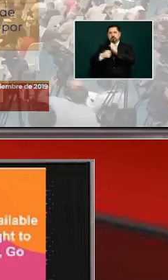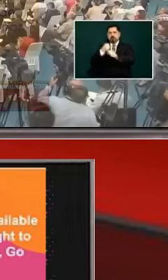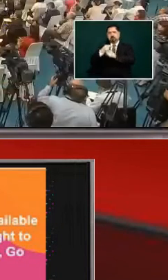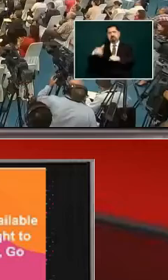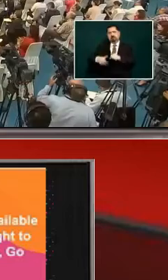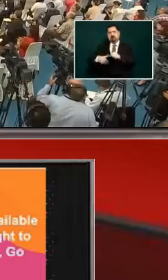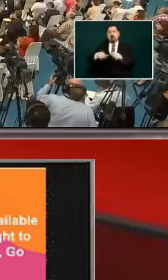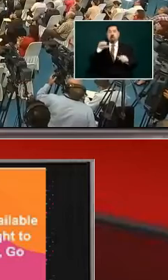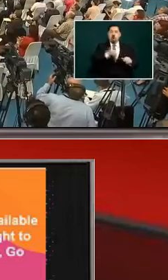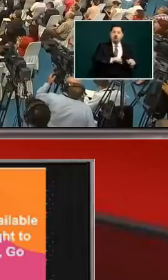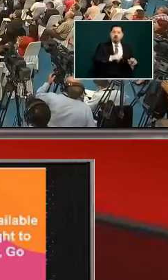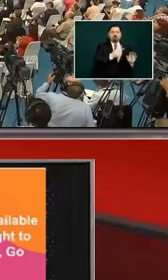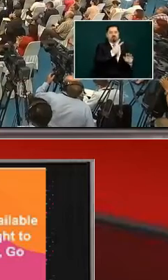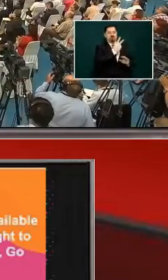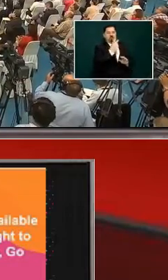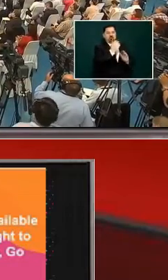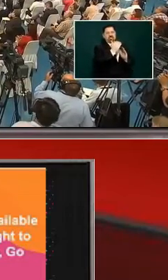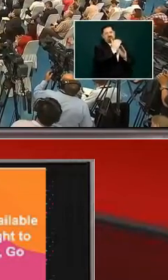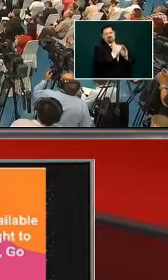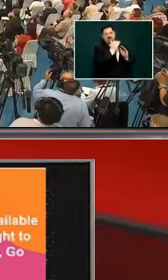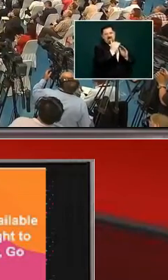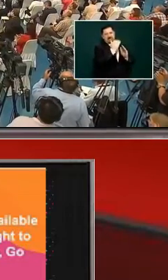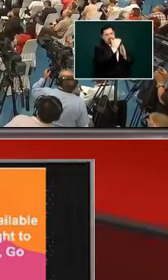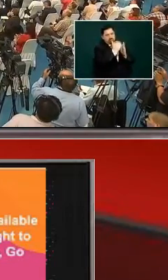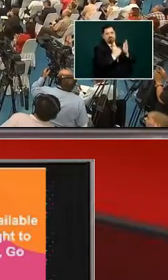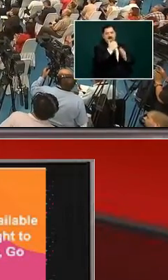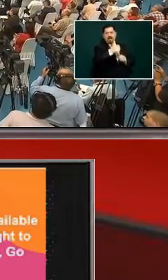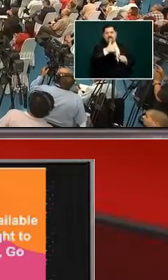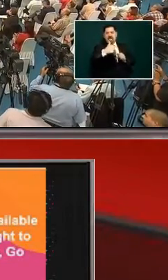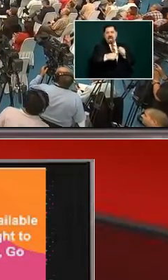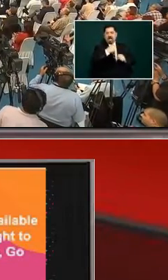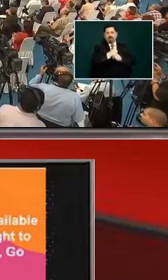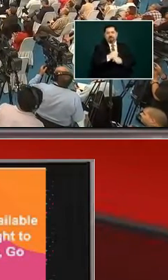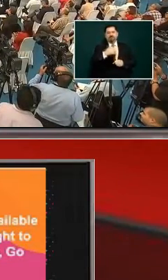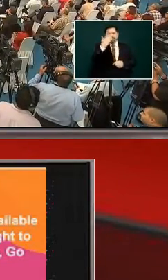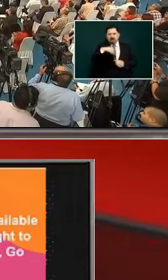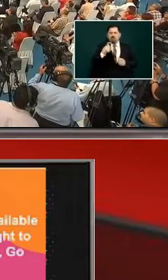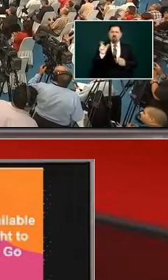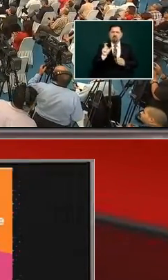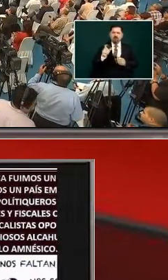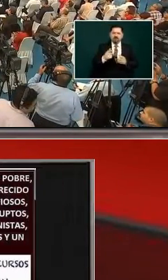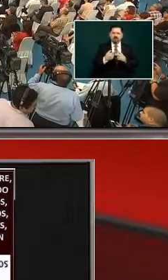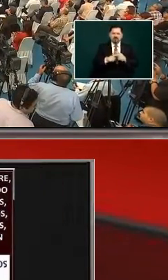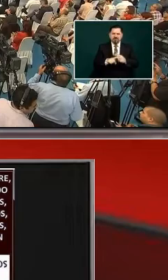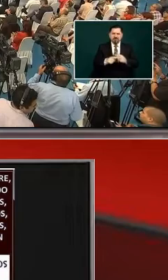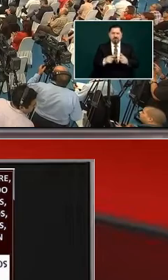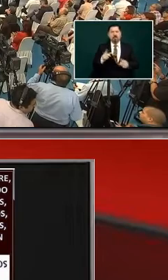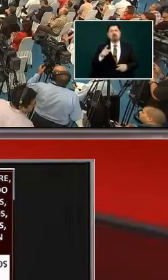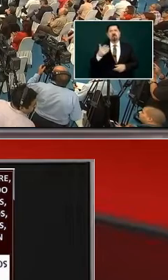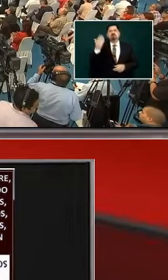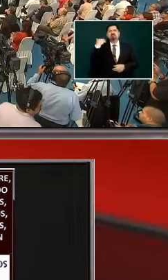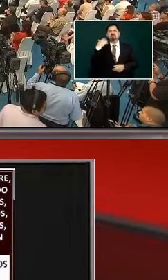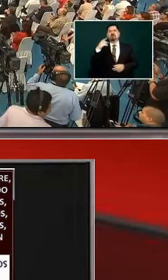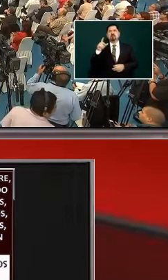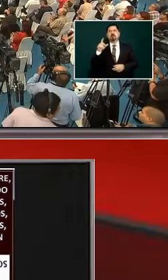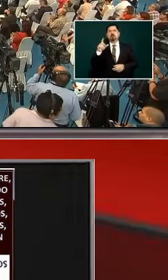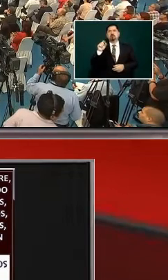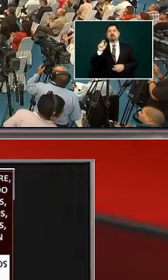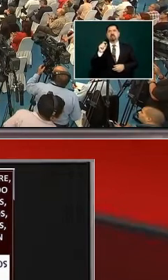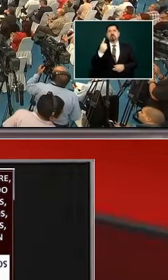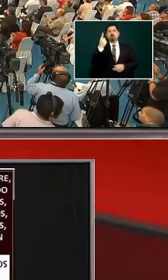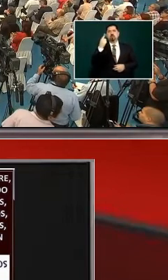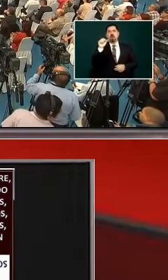600 to 200 or by 600 to 200 and on the